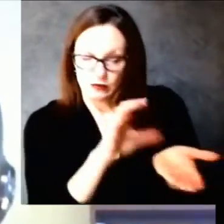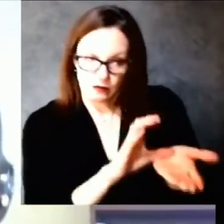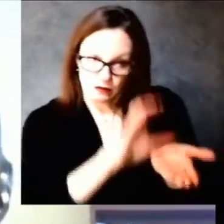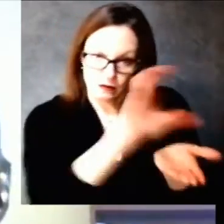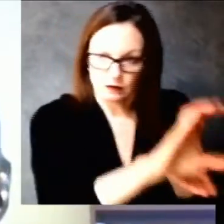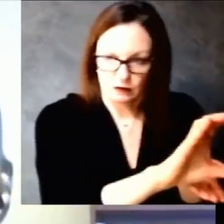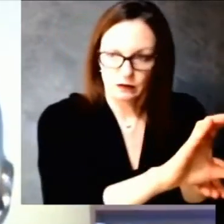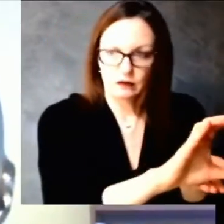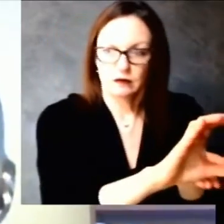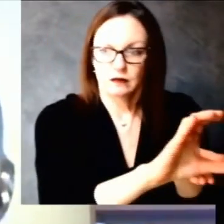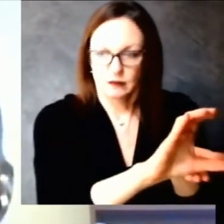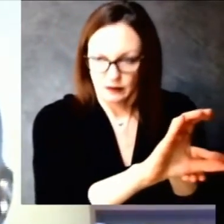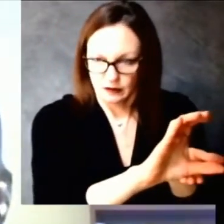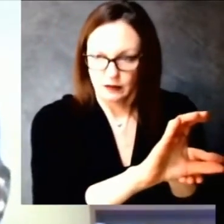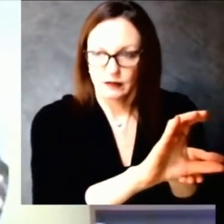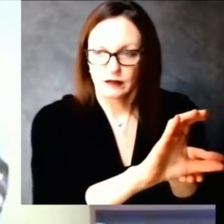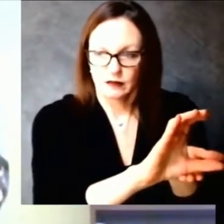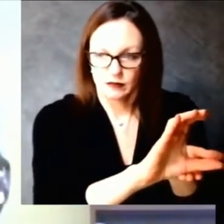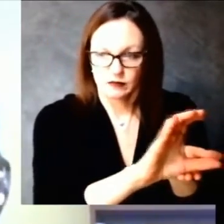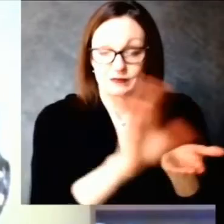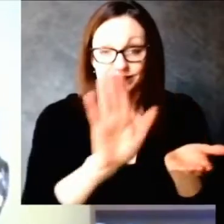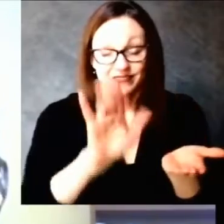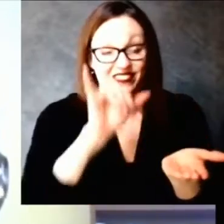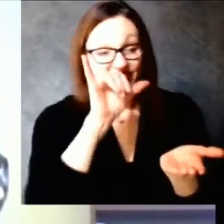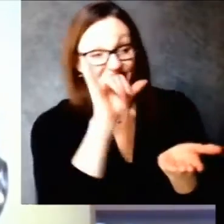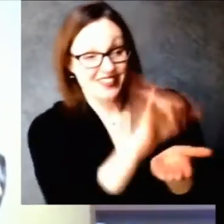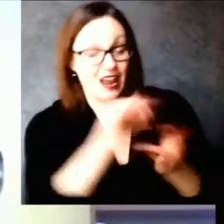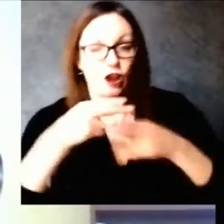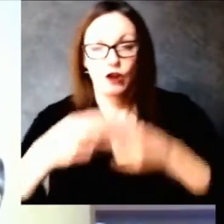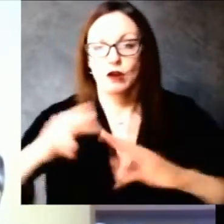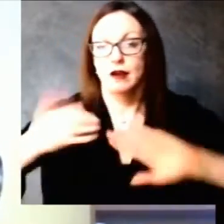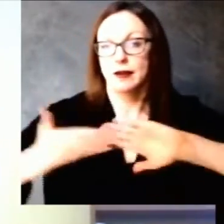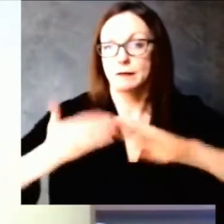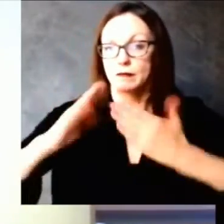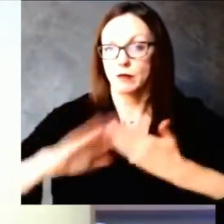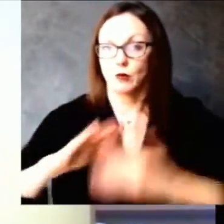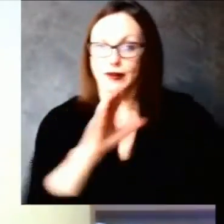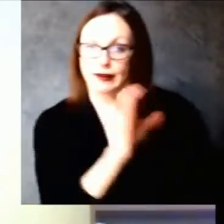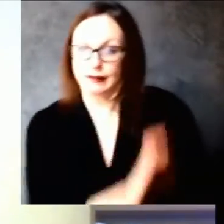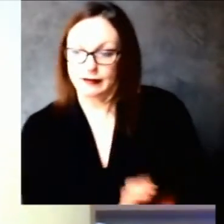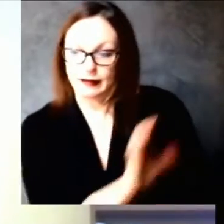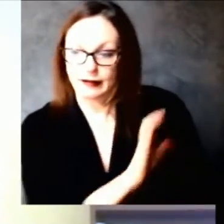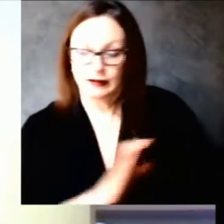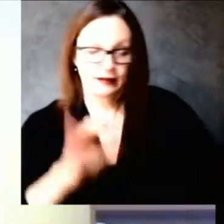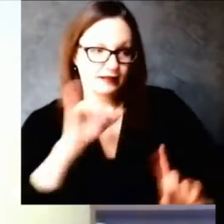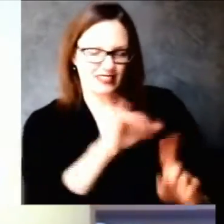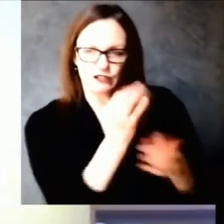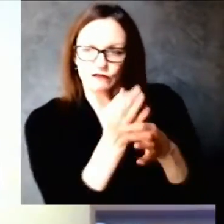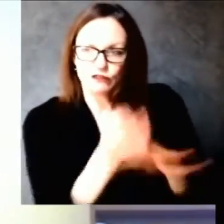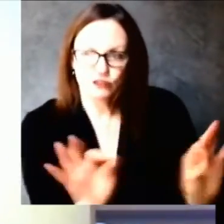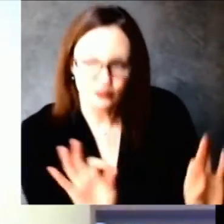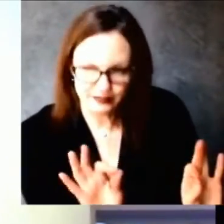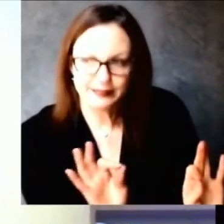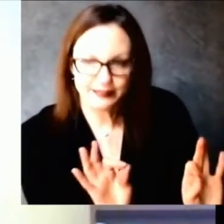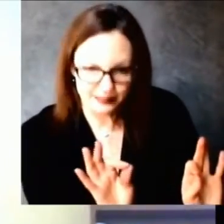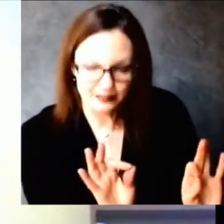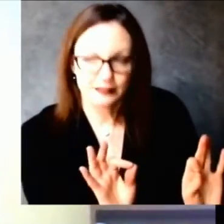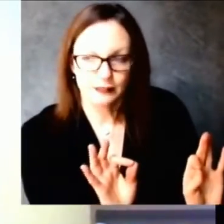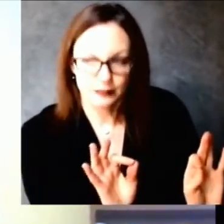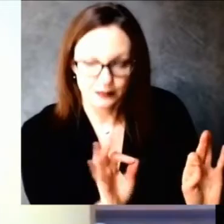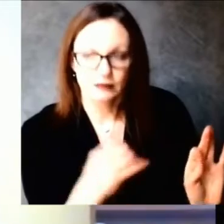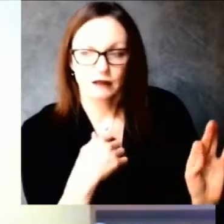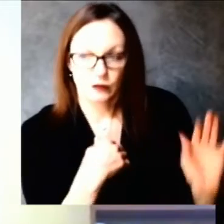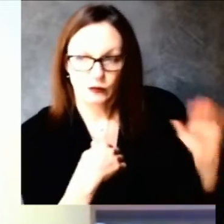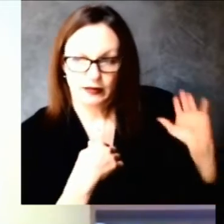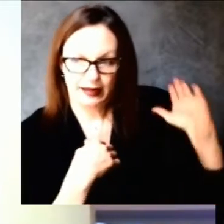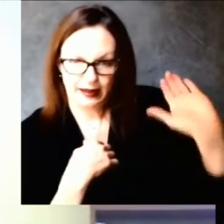probably other providers we should be looking at so first of all is allocation to people who provide services there the second thing is very much